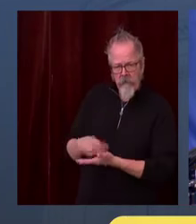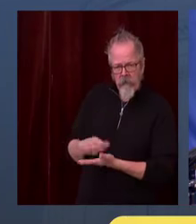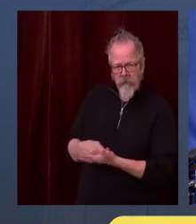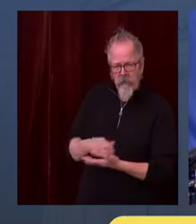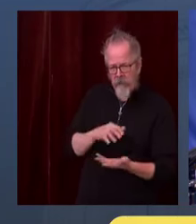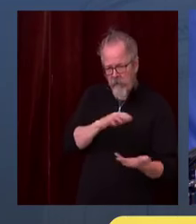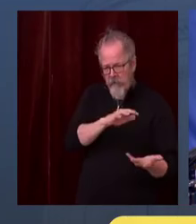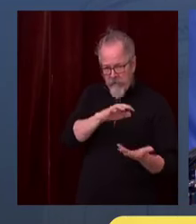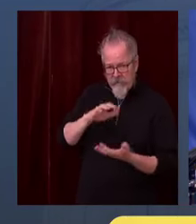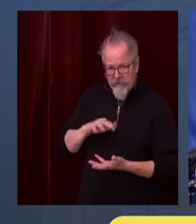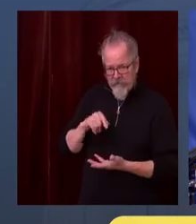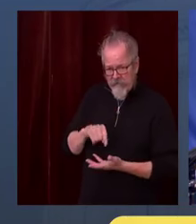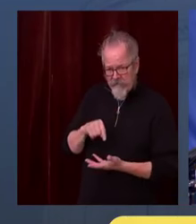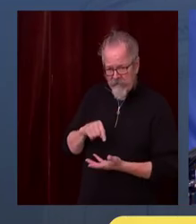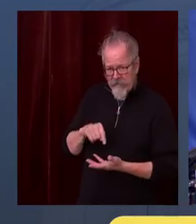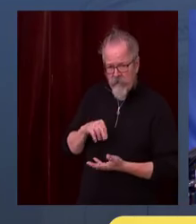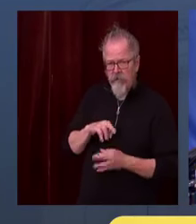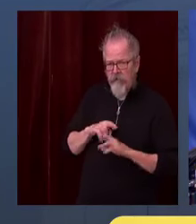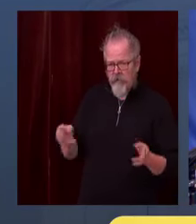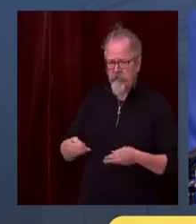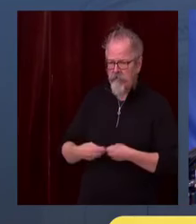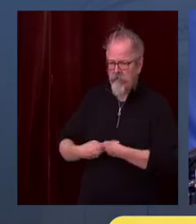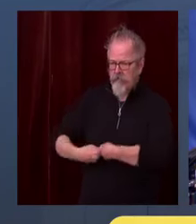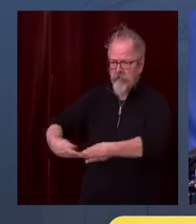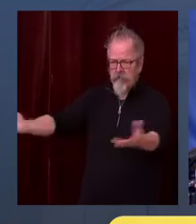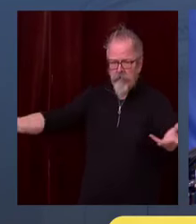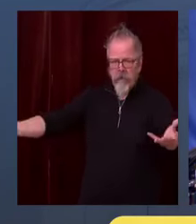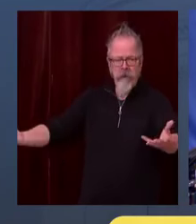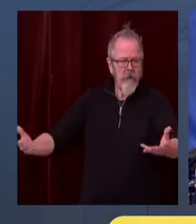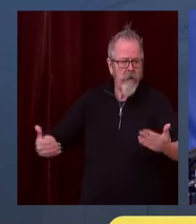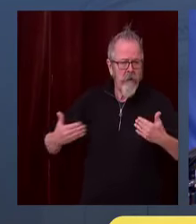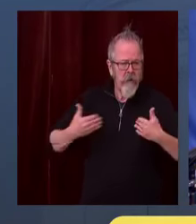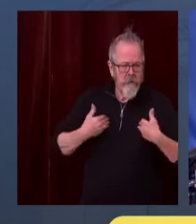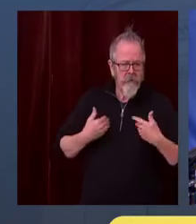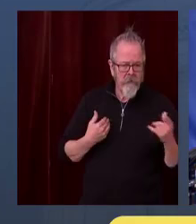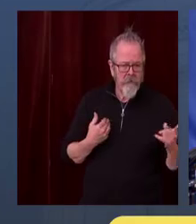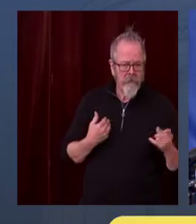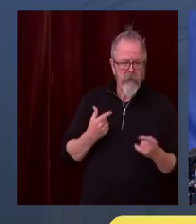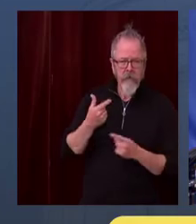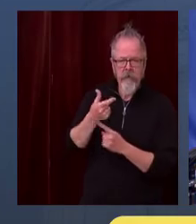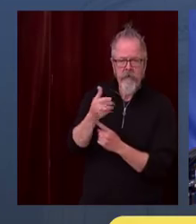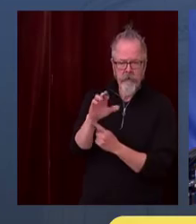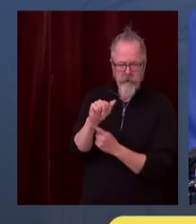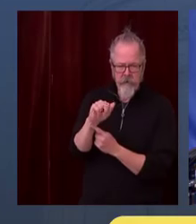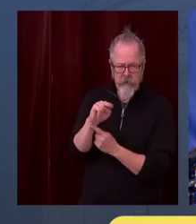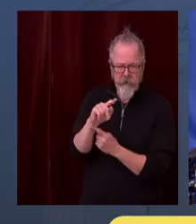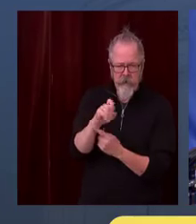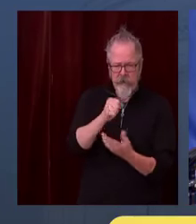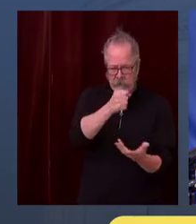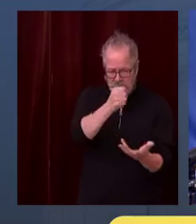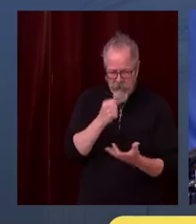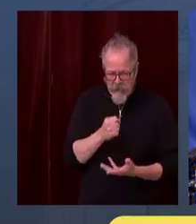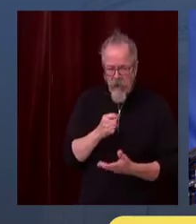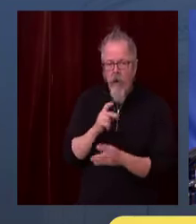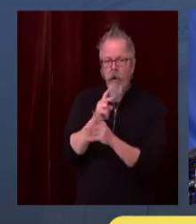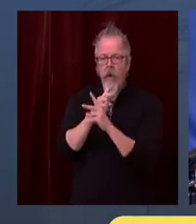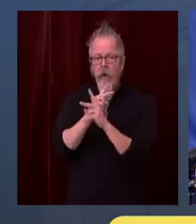employees, obviously, we're also super concerned about. And that's why we want to make sure that